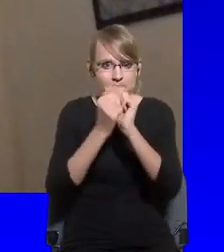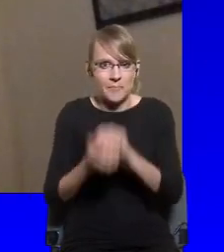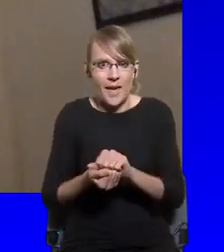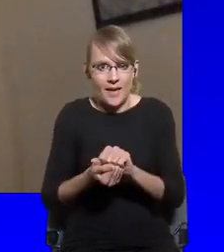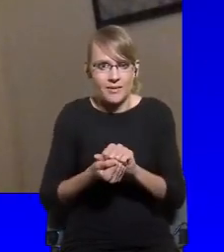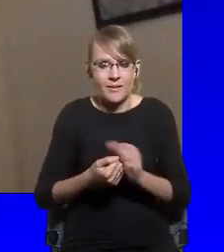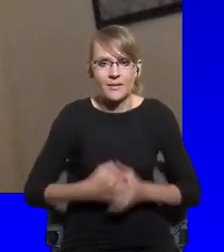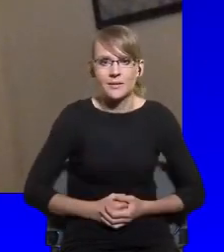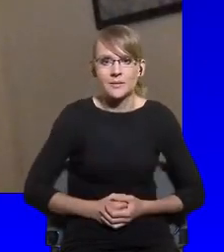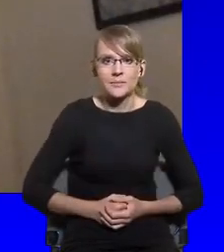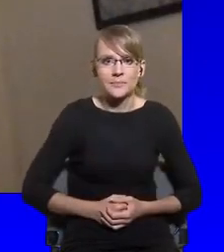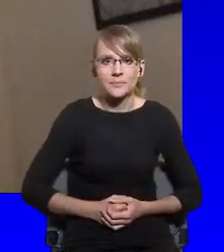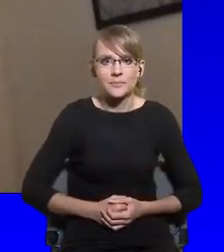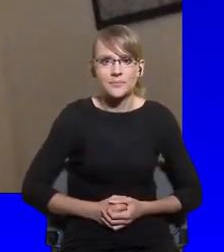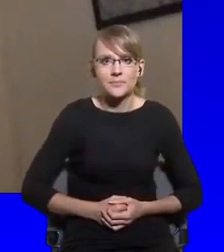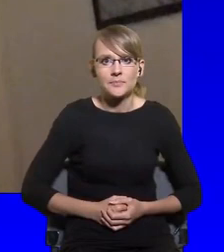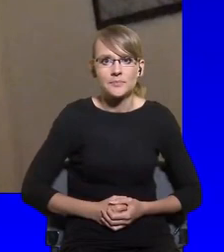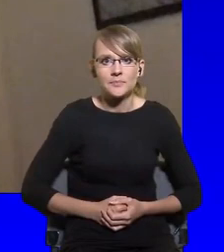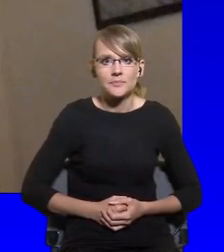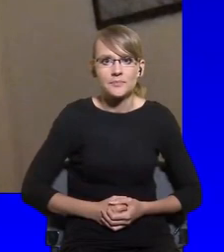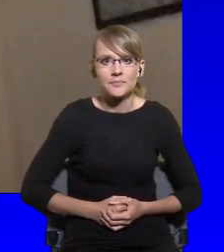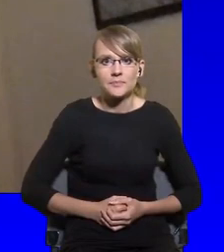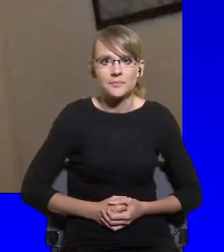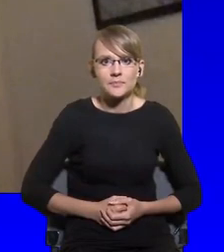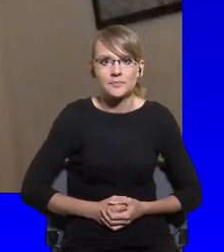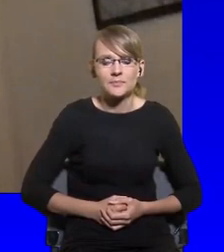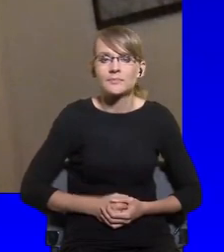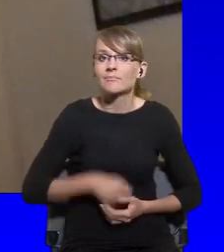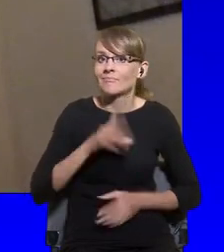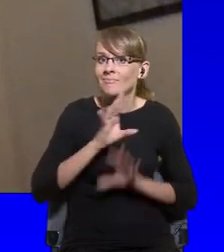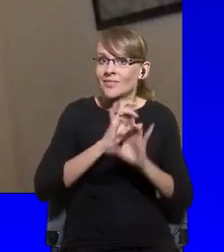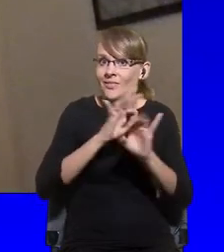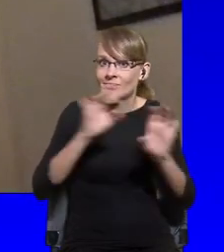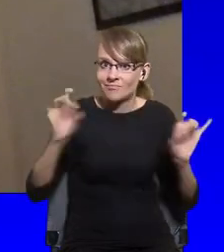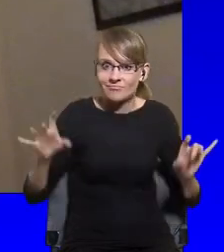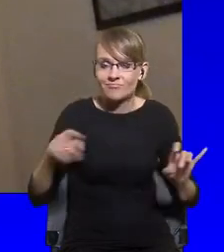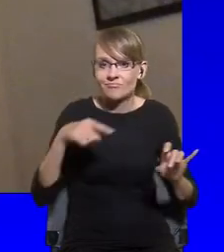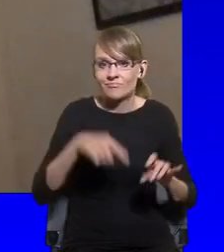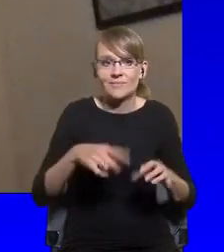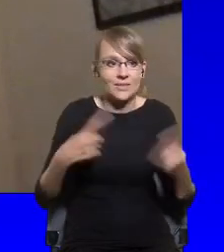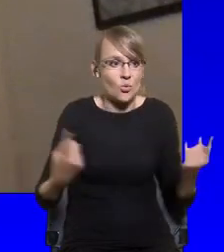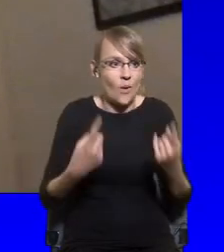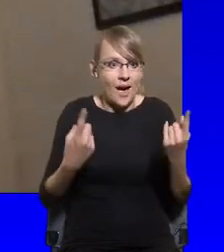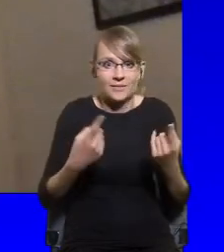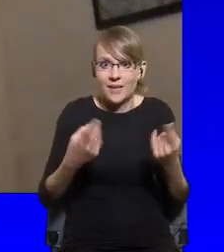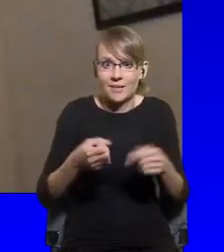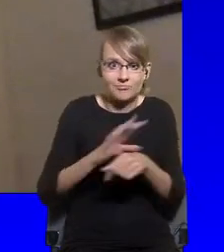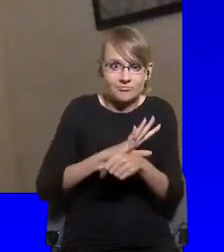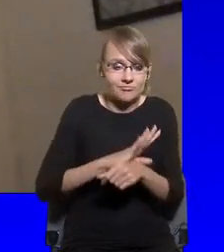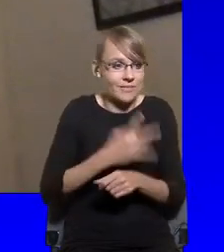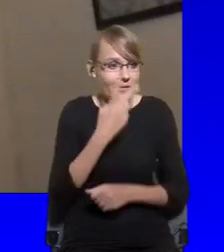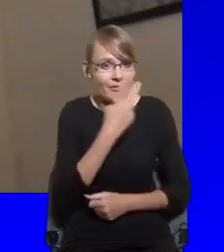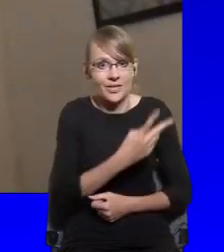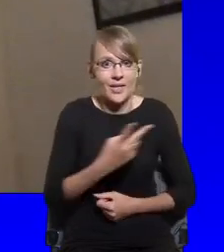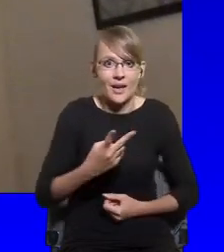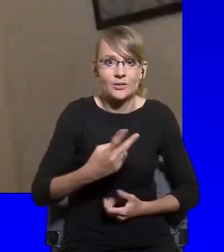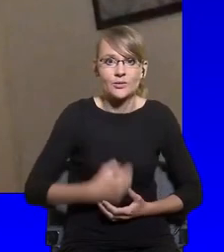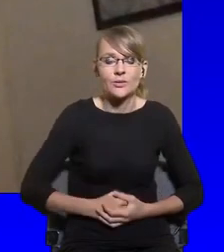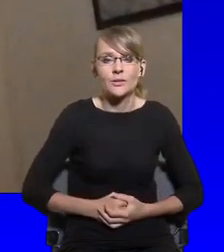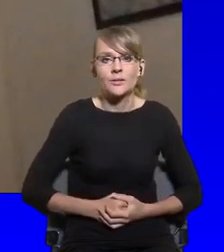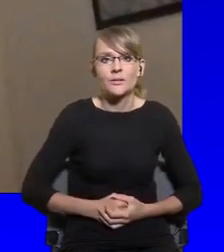everyone's in a different position and furthering this segregation of our societies,